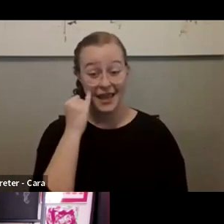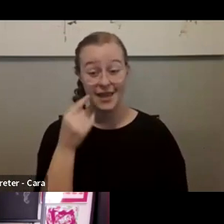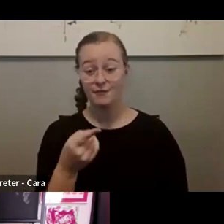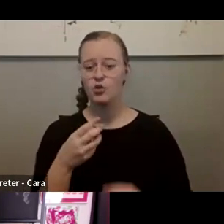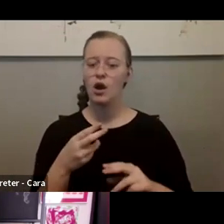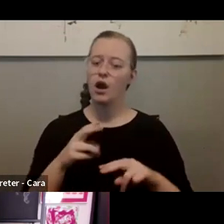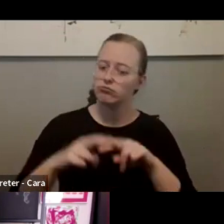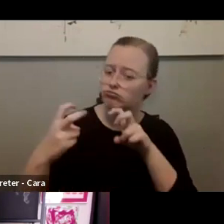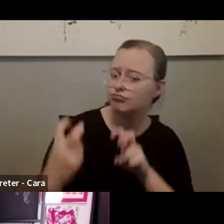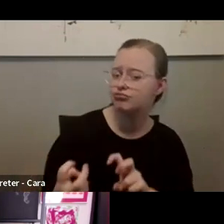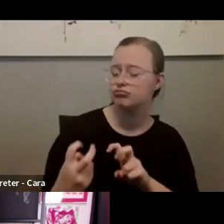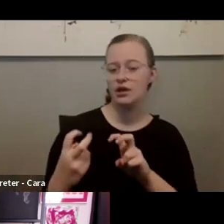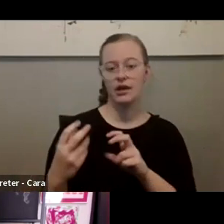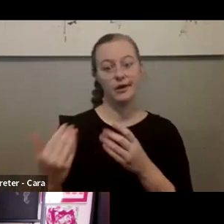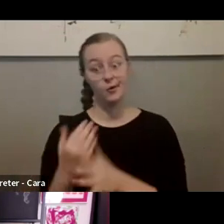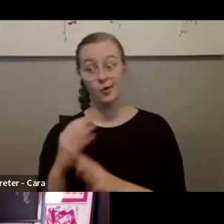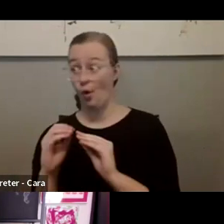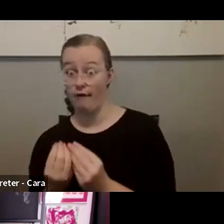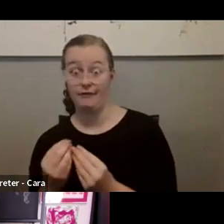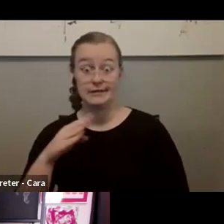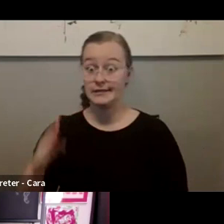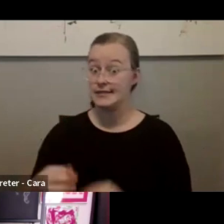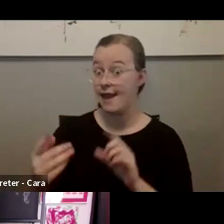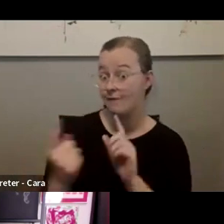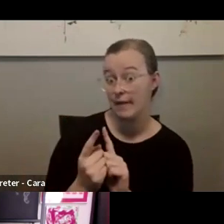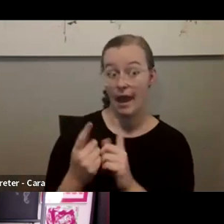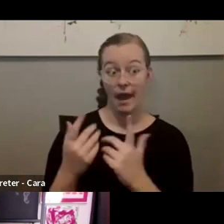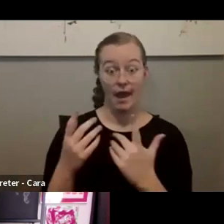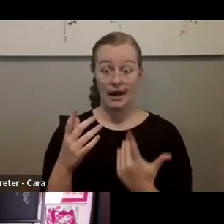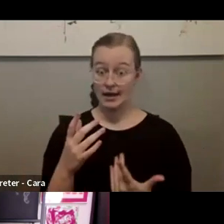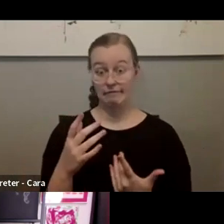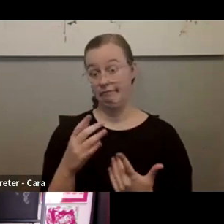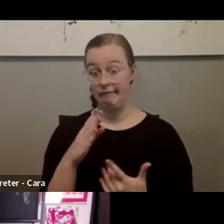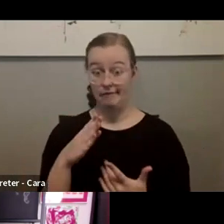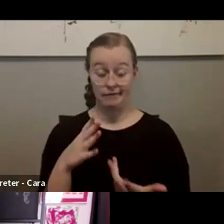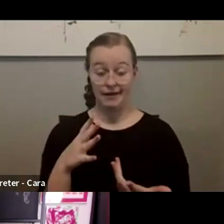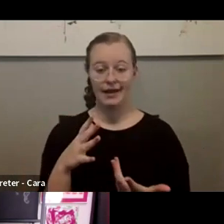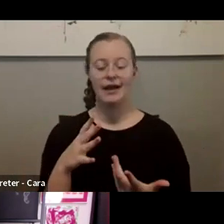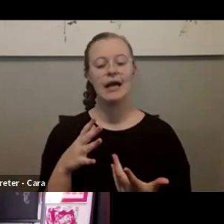with someone with an office you've never had the opportunity to meet with or an elected official you've never had the chance to meet with,